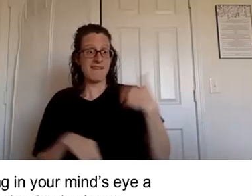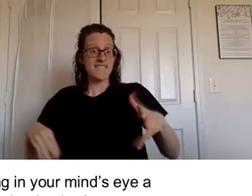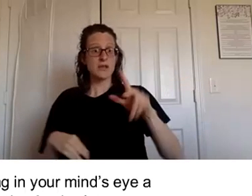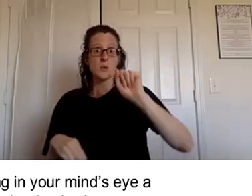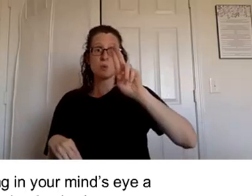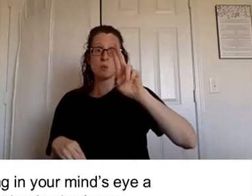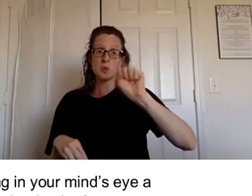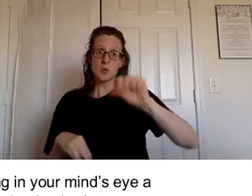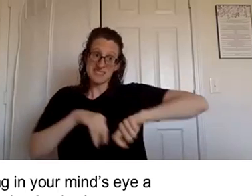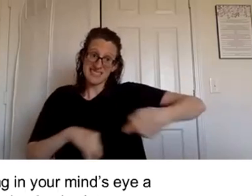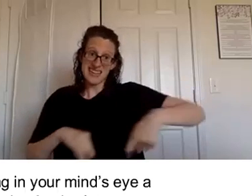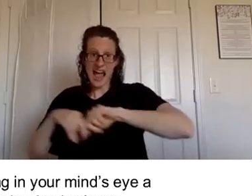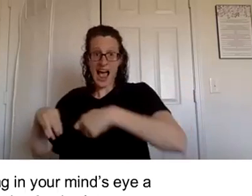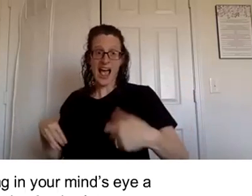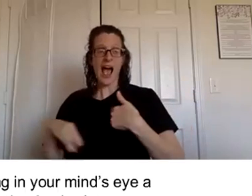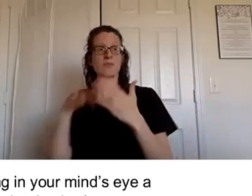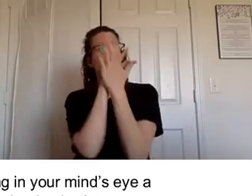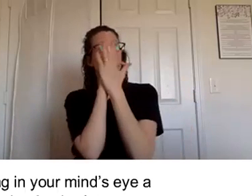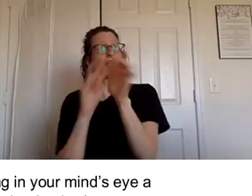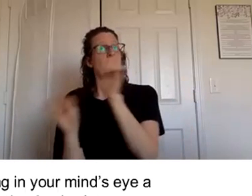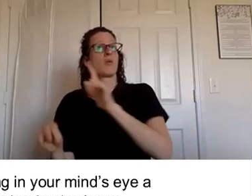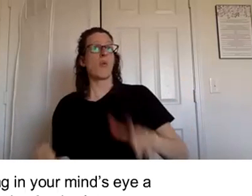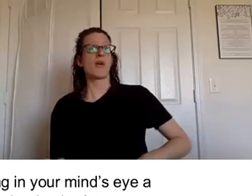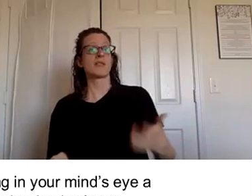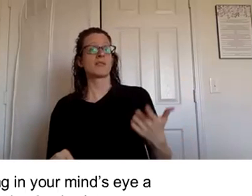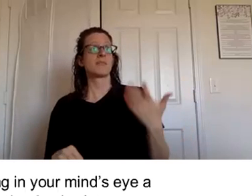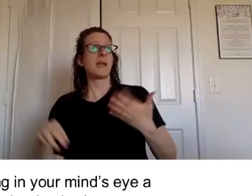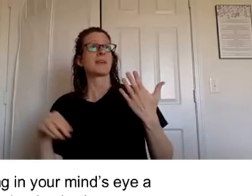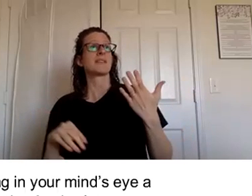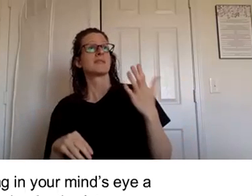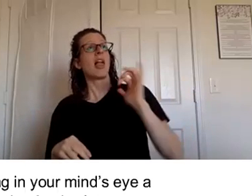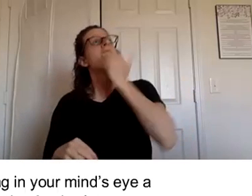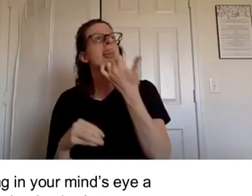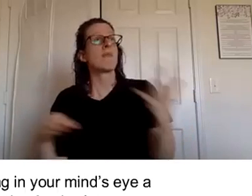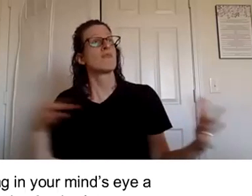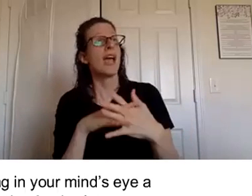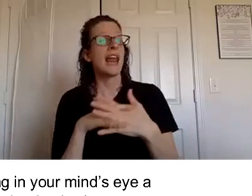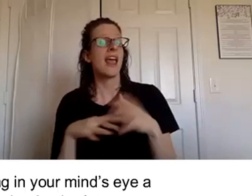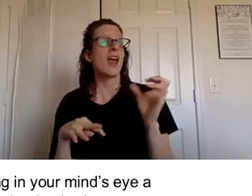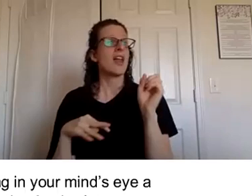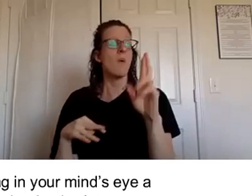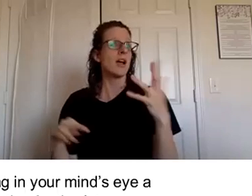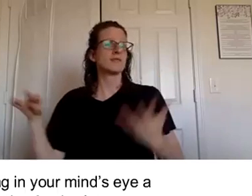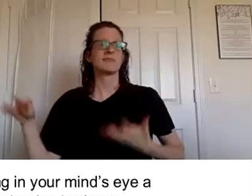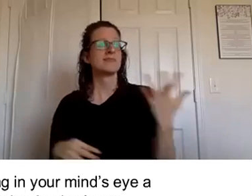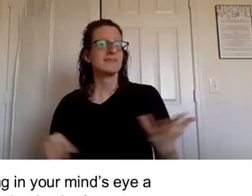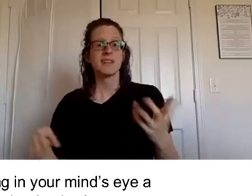i was praying that the lord would let one slip through um but through prayer